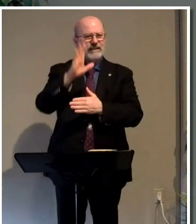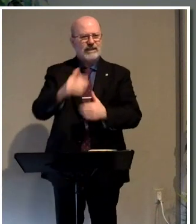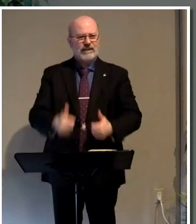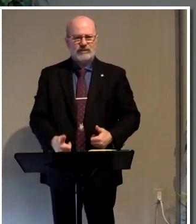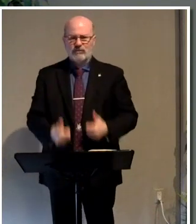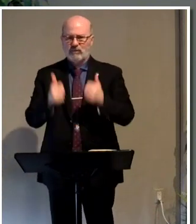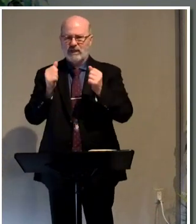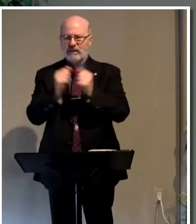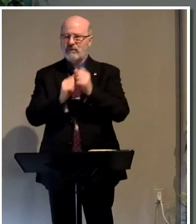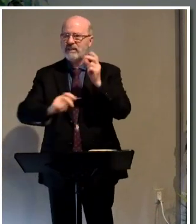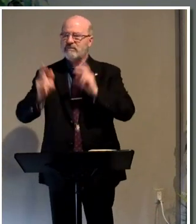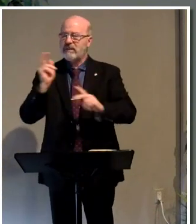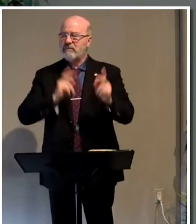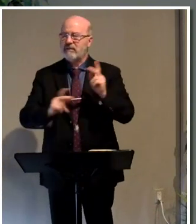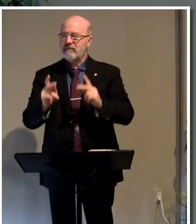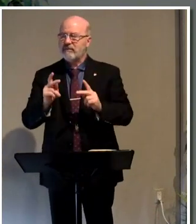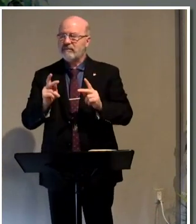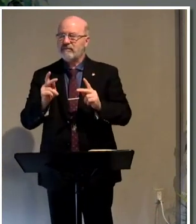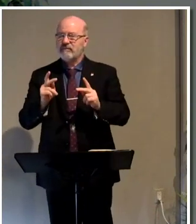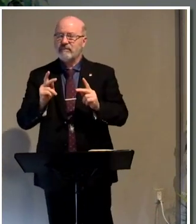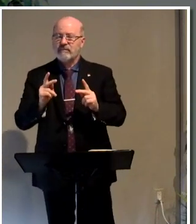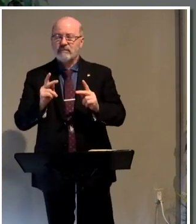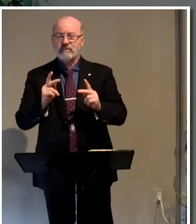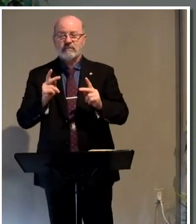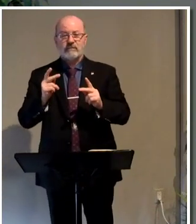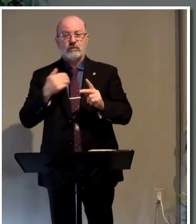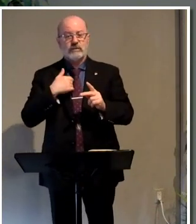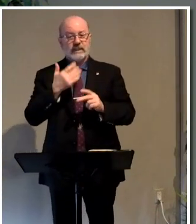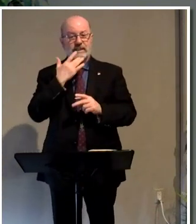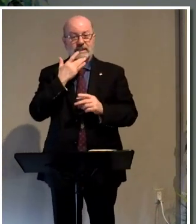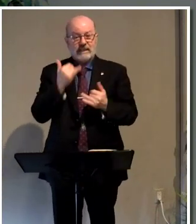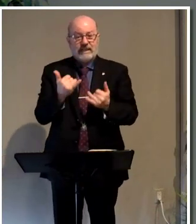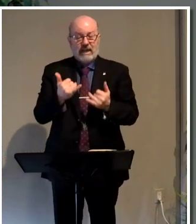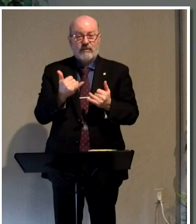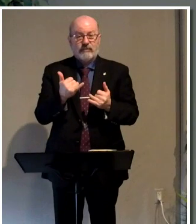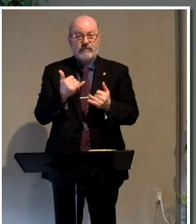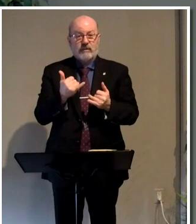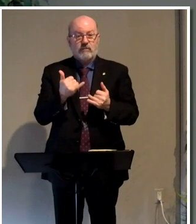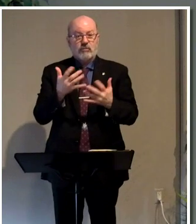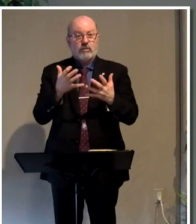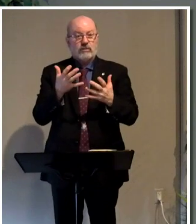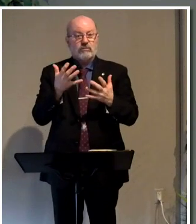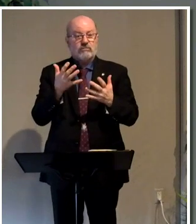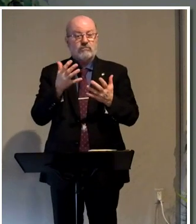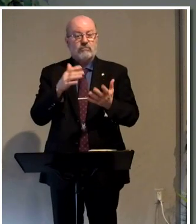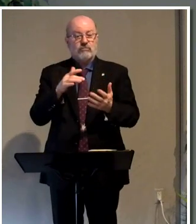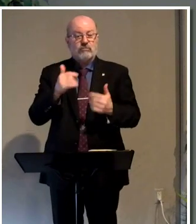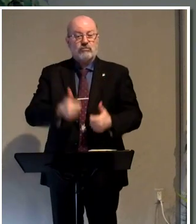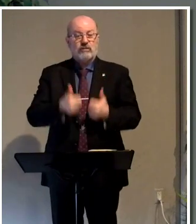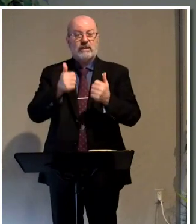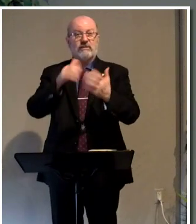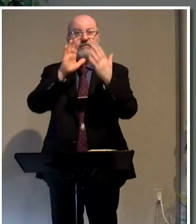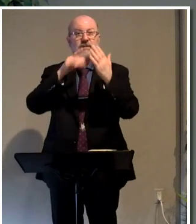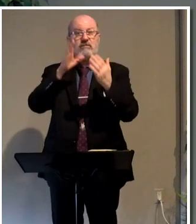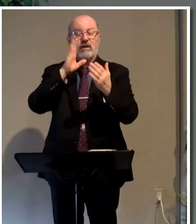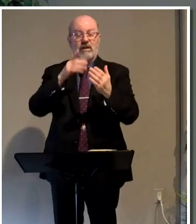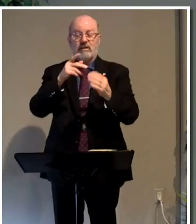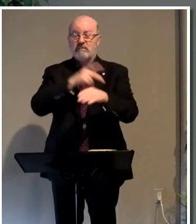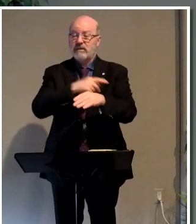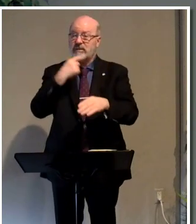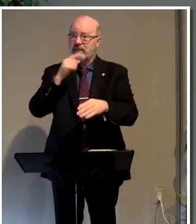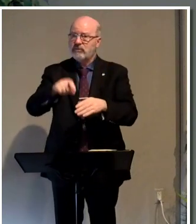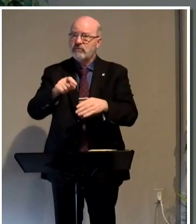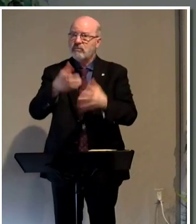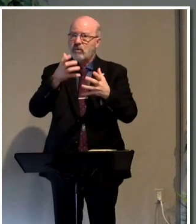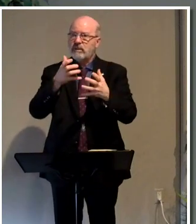with his people? We get a foretaste of that now. But if you really want to dwell in the presence of God, Peter's making the point that you should